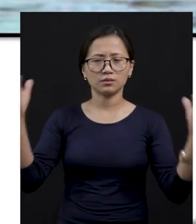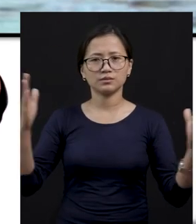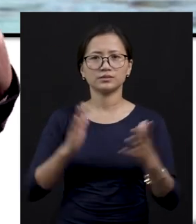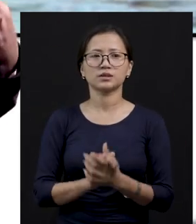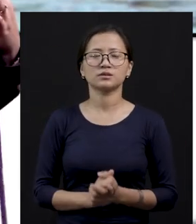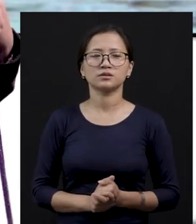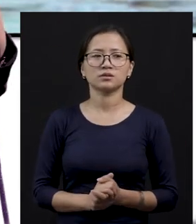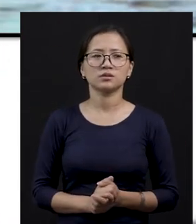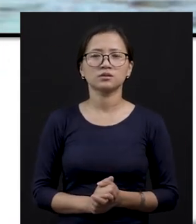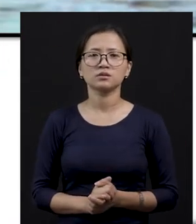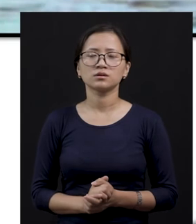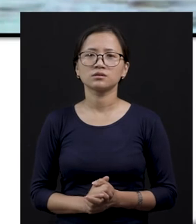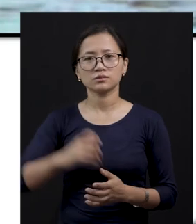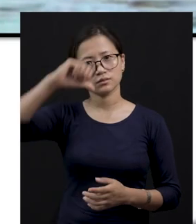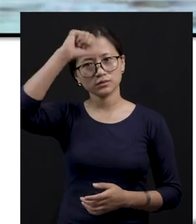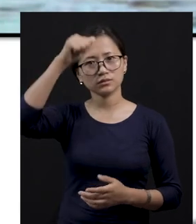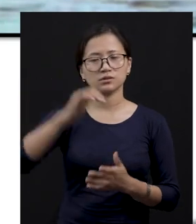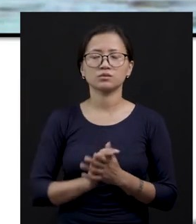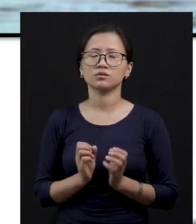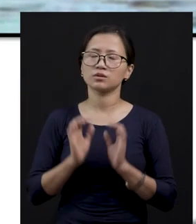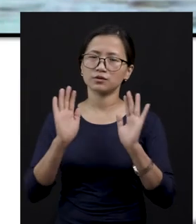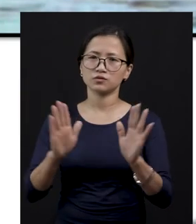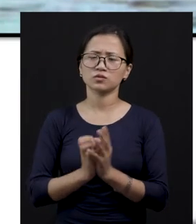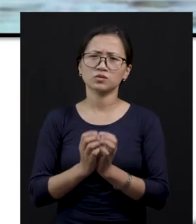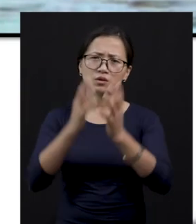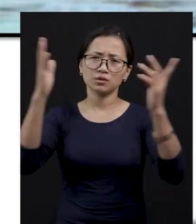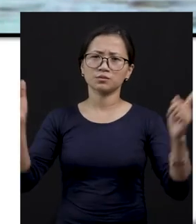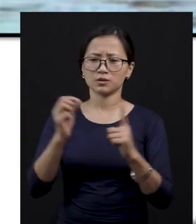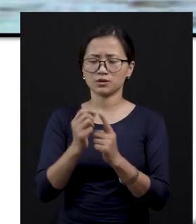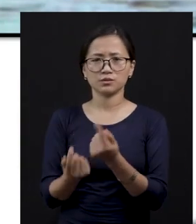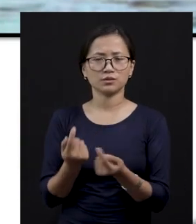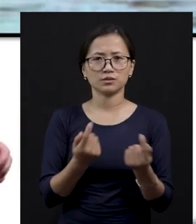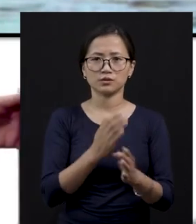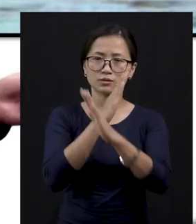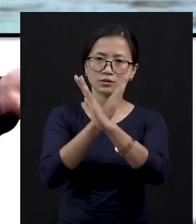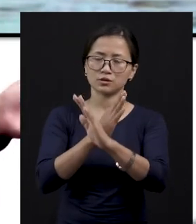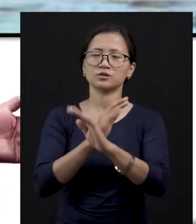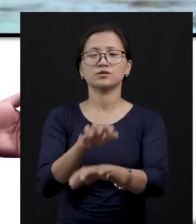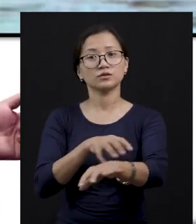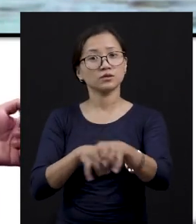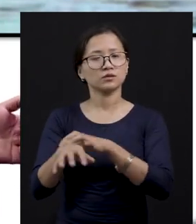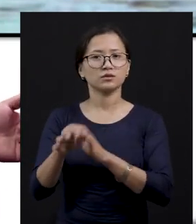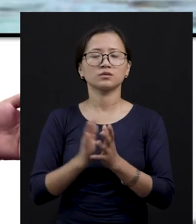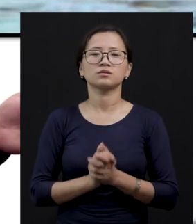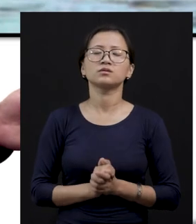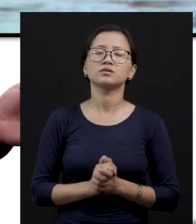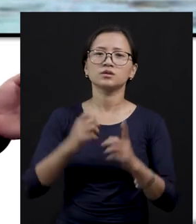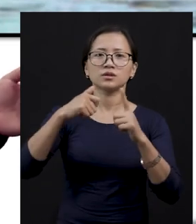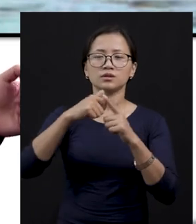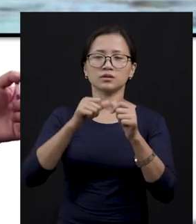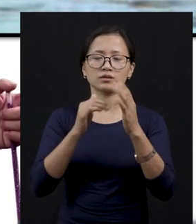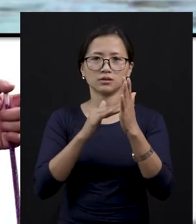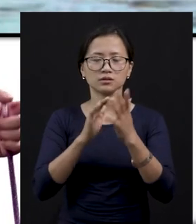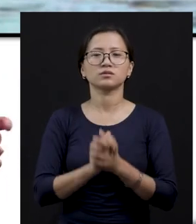in India, we have so many parks for the protection of these animals. So, we have this Kaziranga National Park,